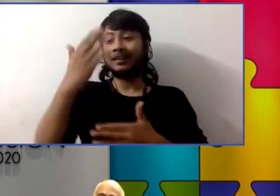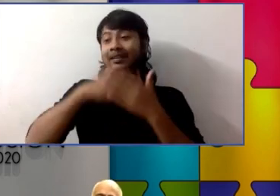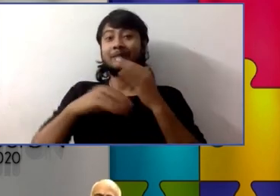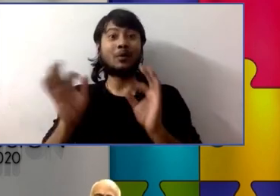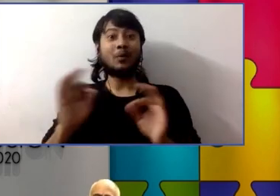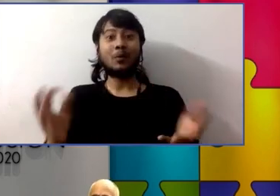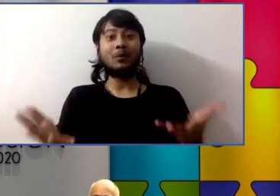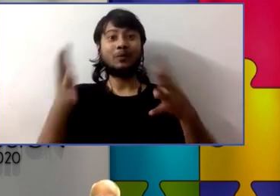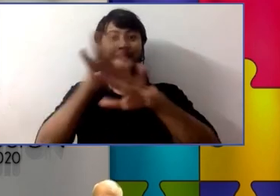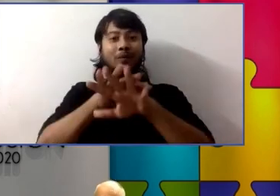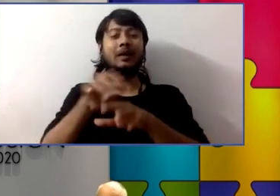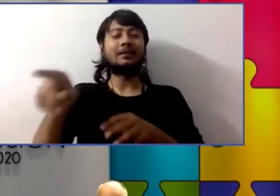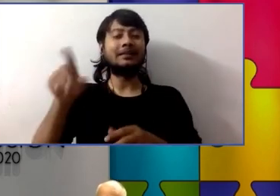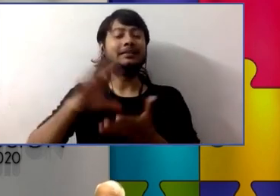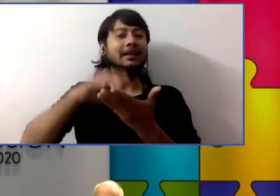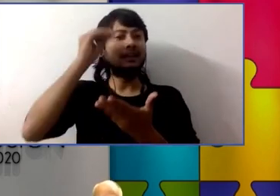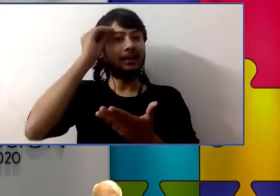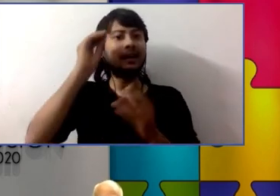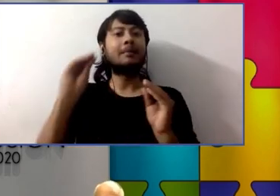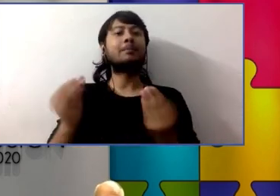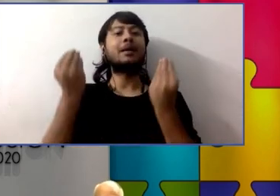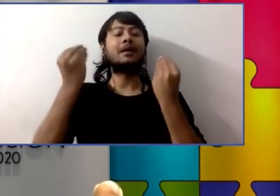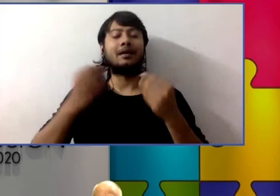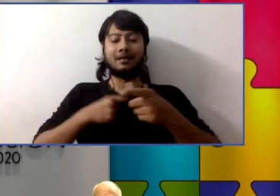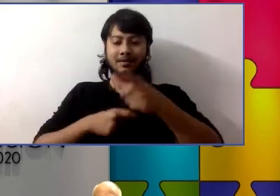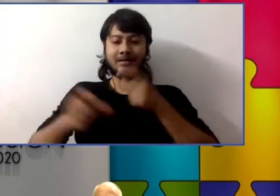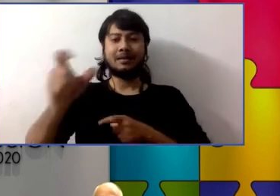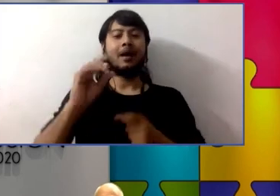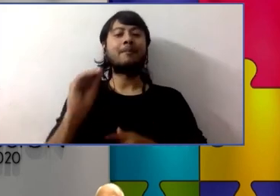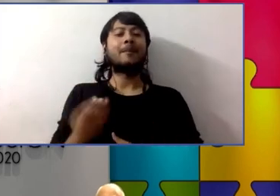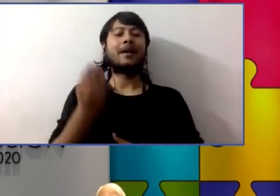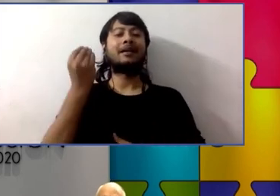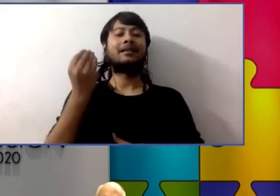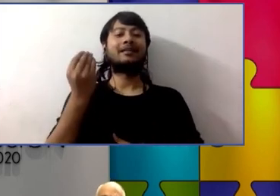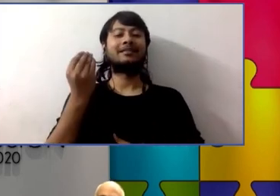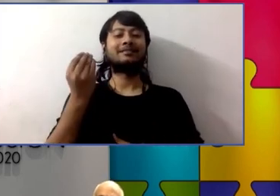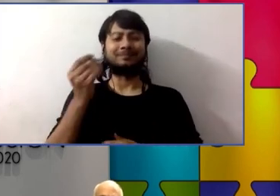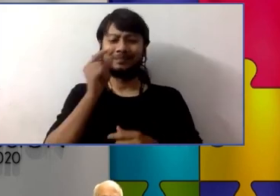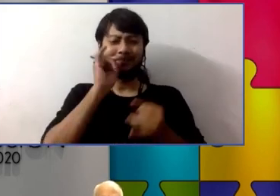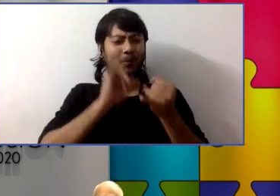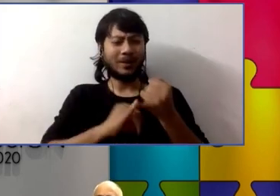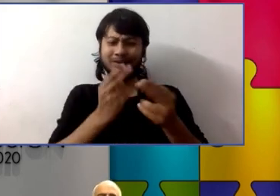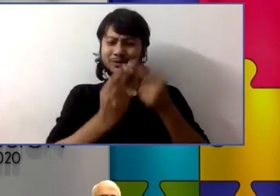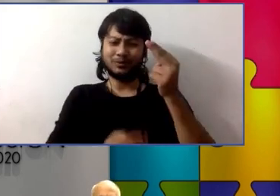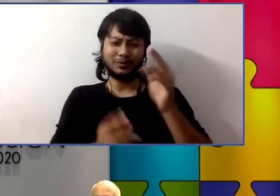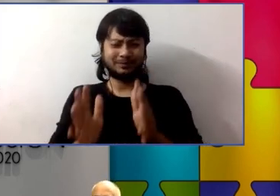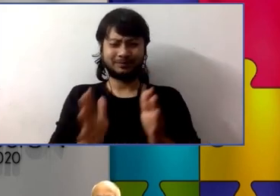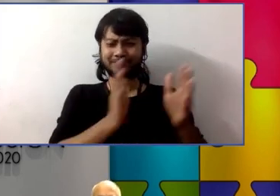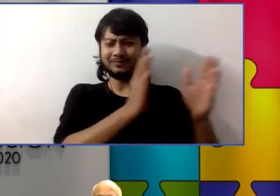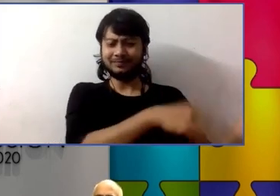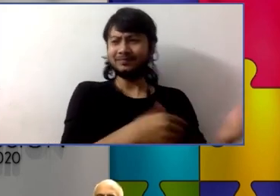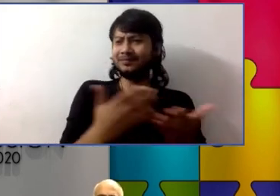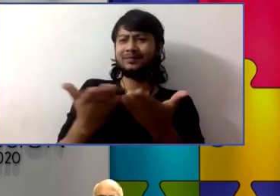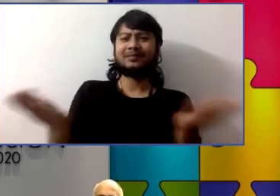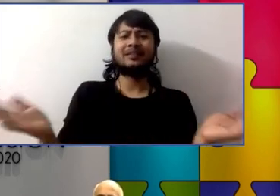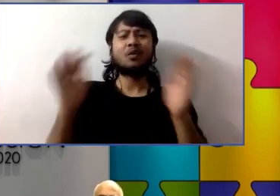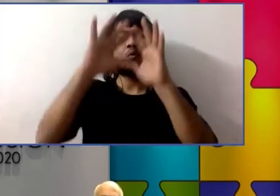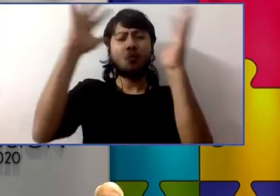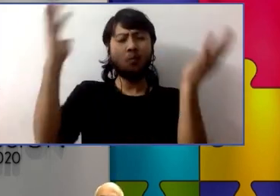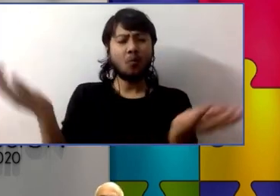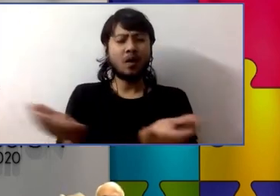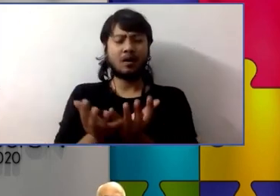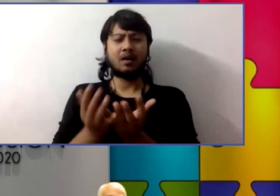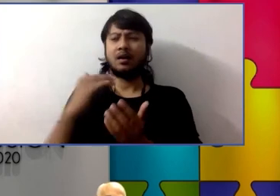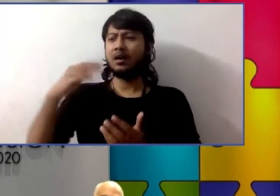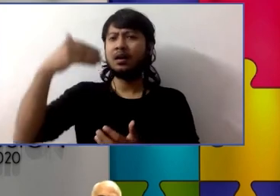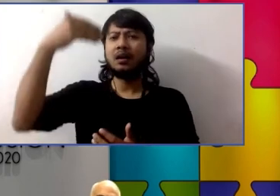it's about you know kids without disabilities and his friends but it's also about our future as a world as a society it's about